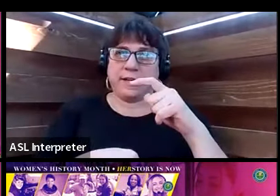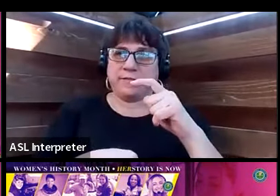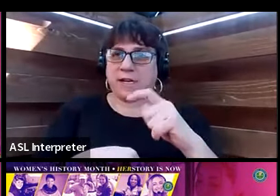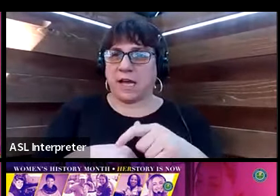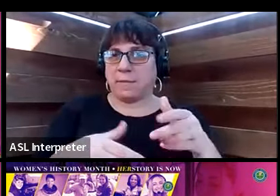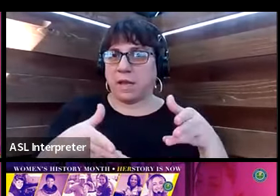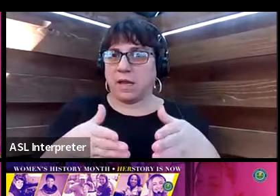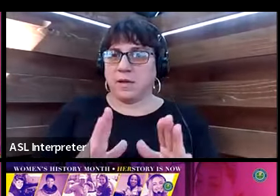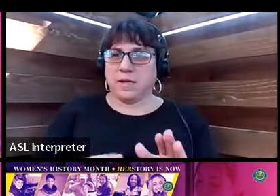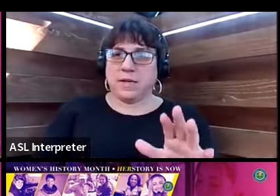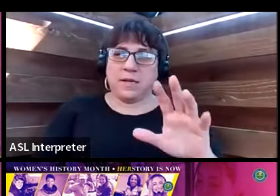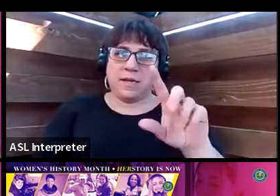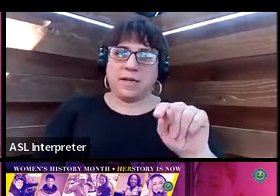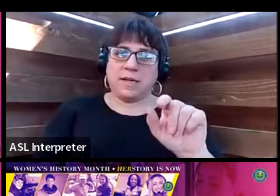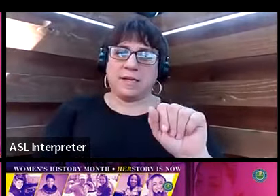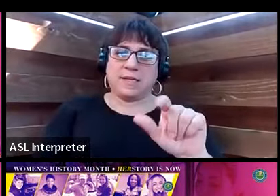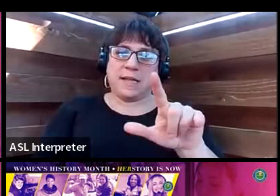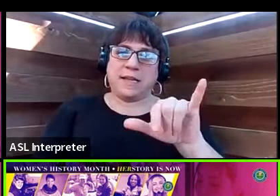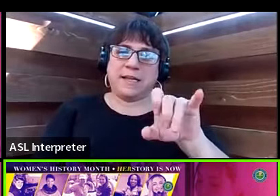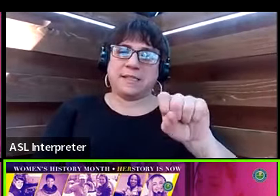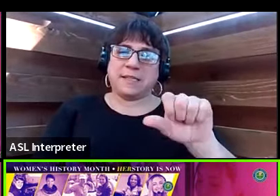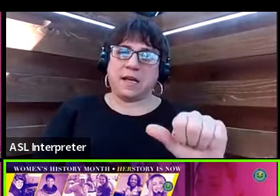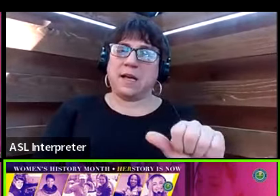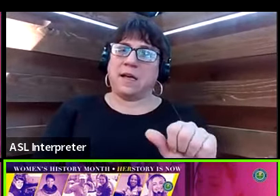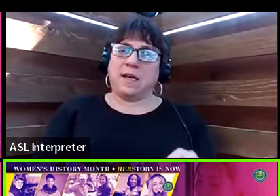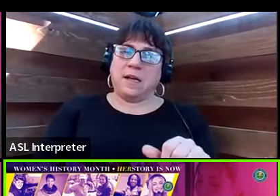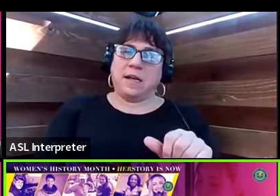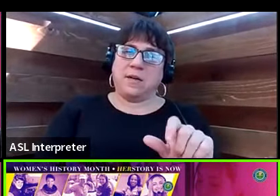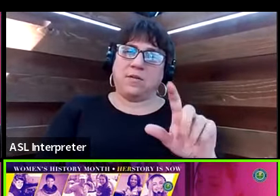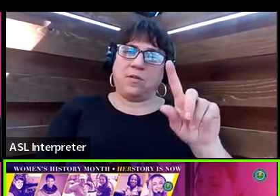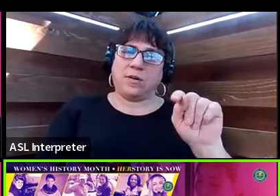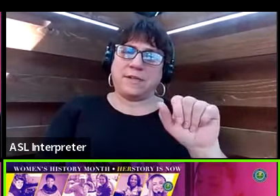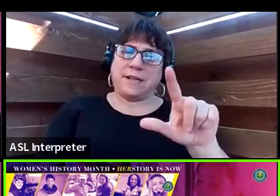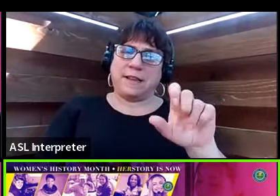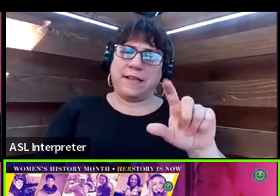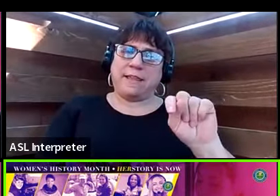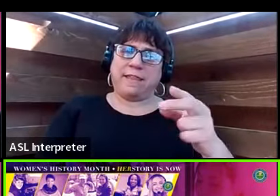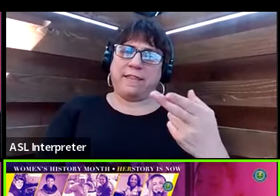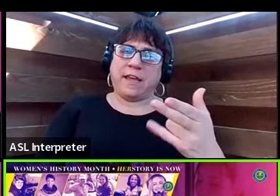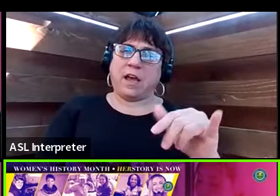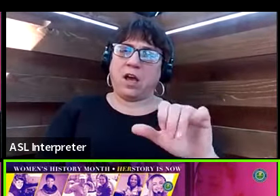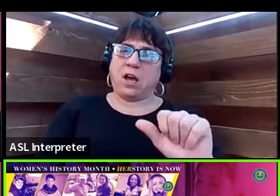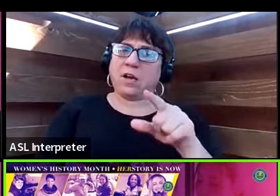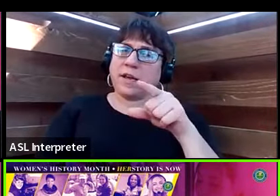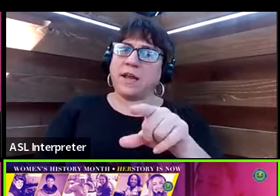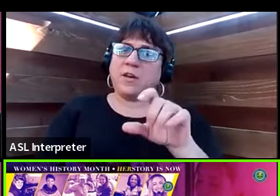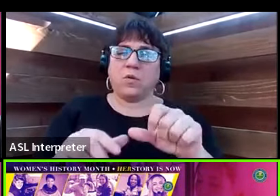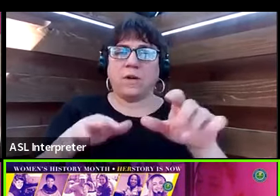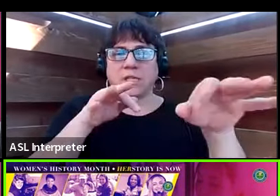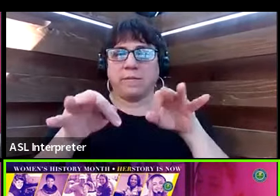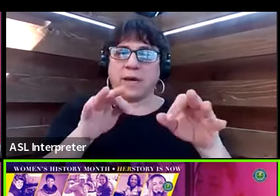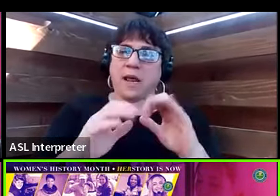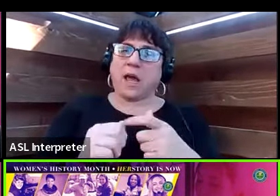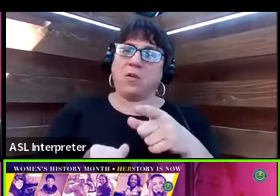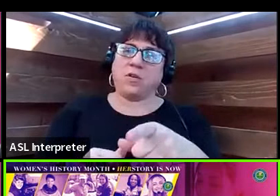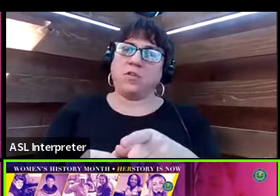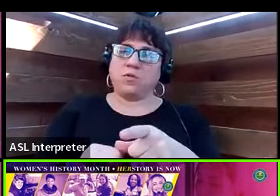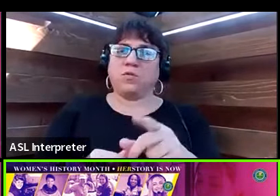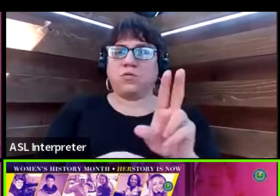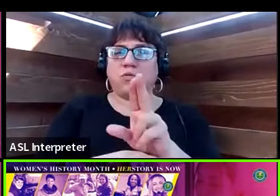Talithia, can you give us an example of how you leverage diversity to bring about innovation in your career?